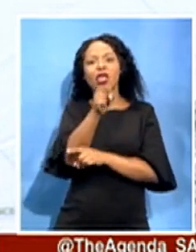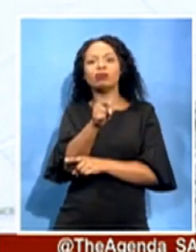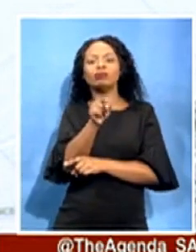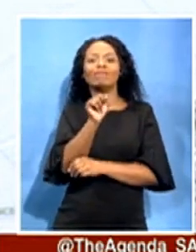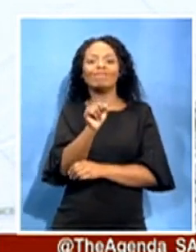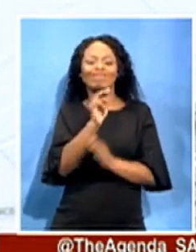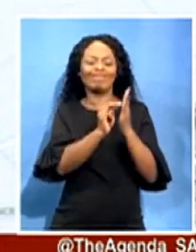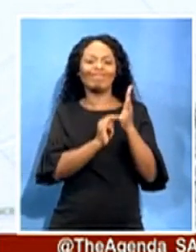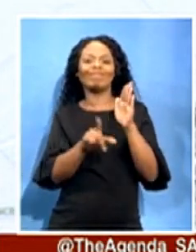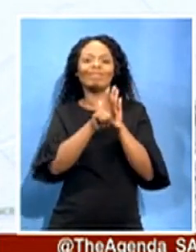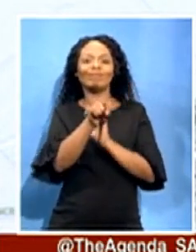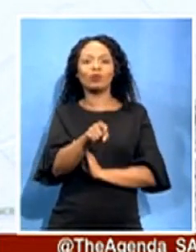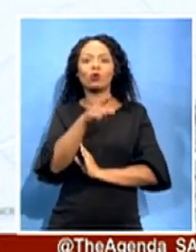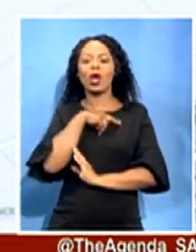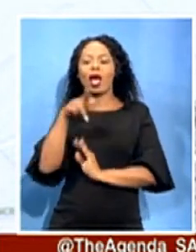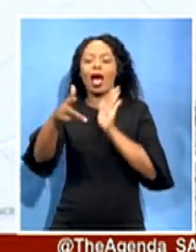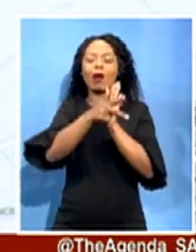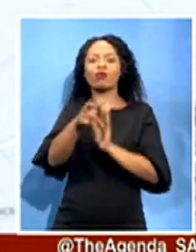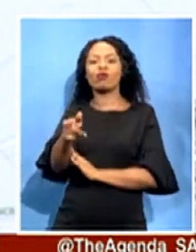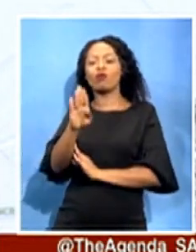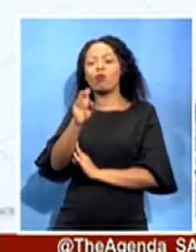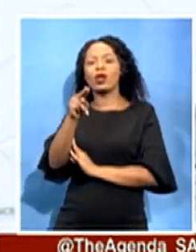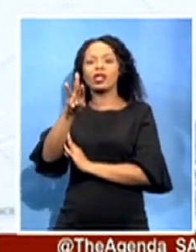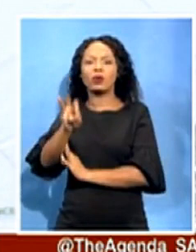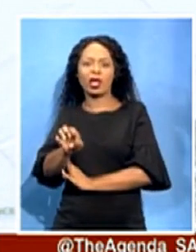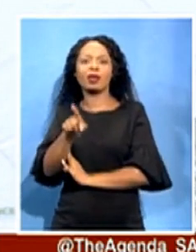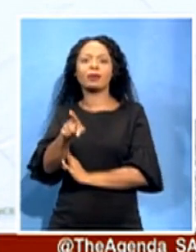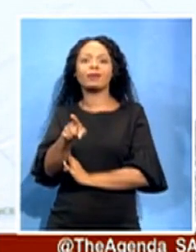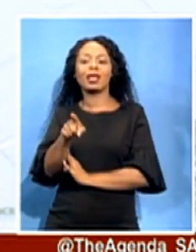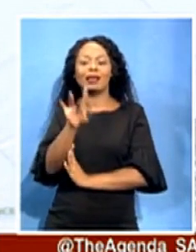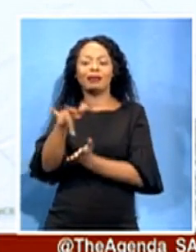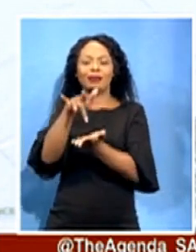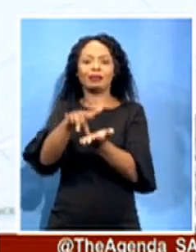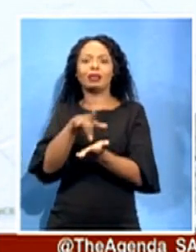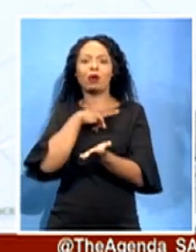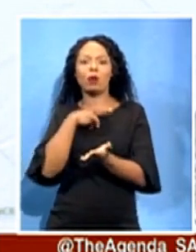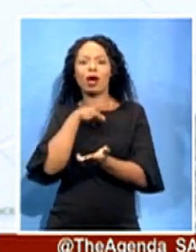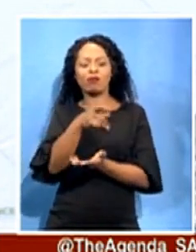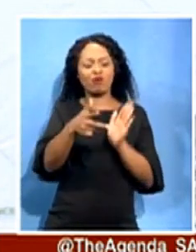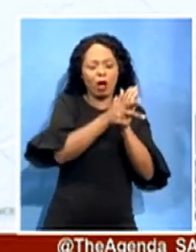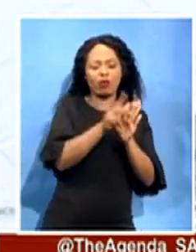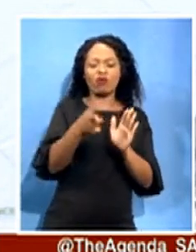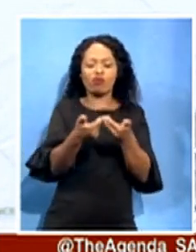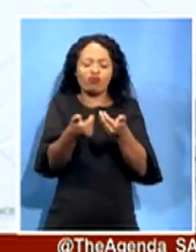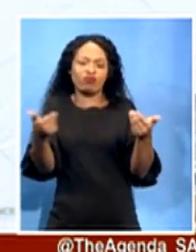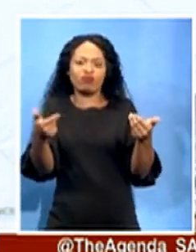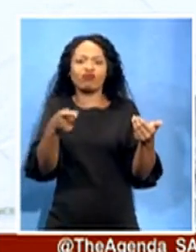therefore, the splitting of bids of quotation was done intentionally. The district